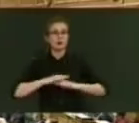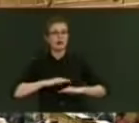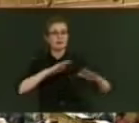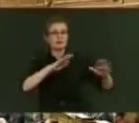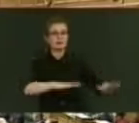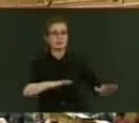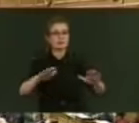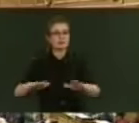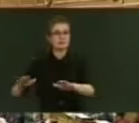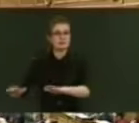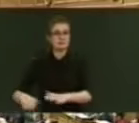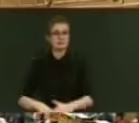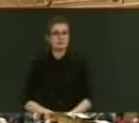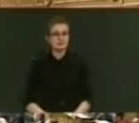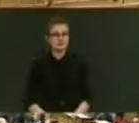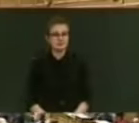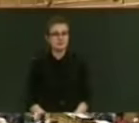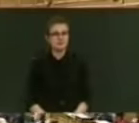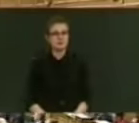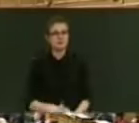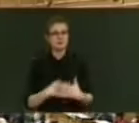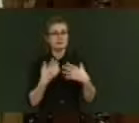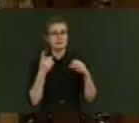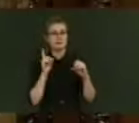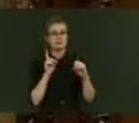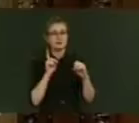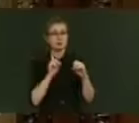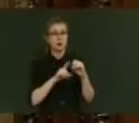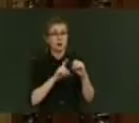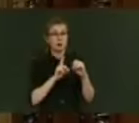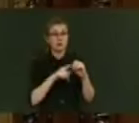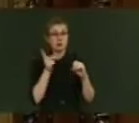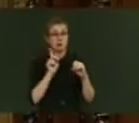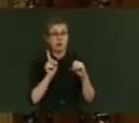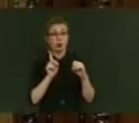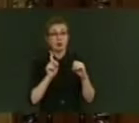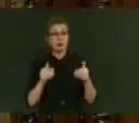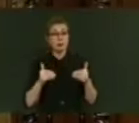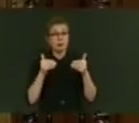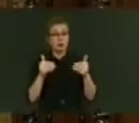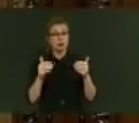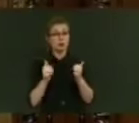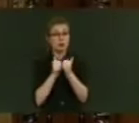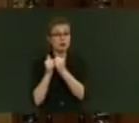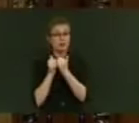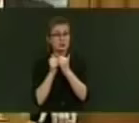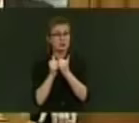The question is that the motion be agreed to. Andrew Little.